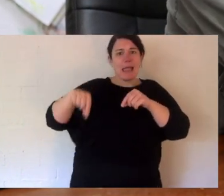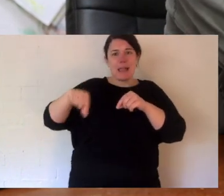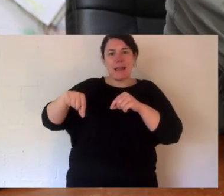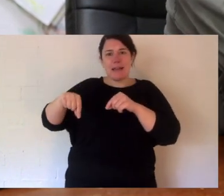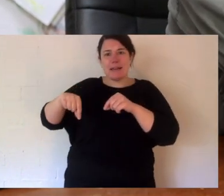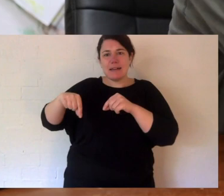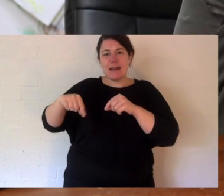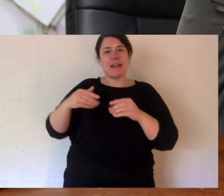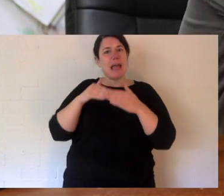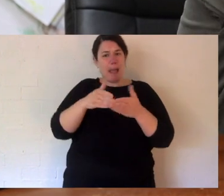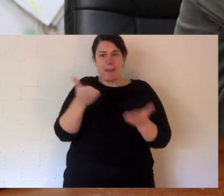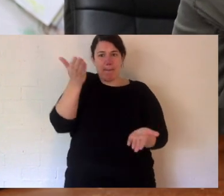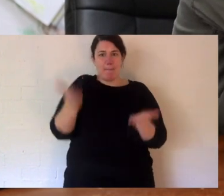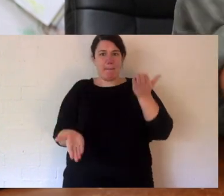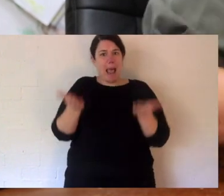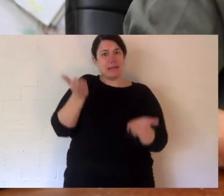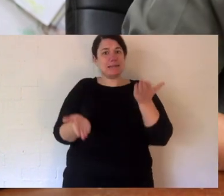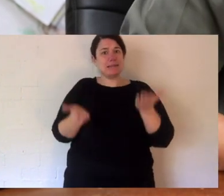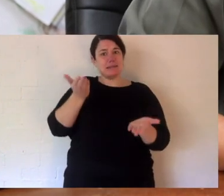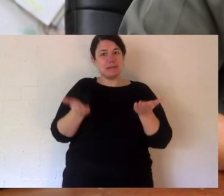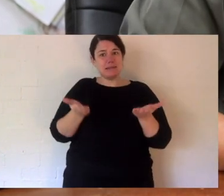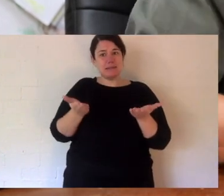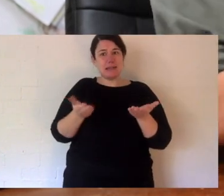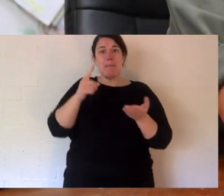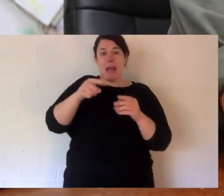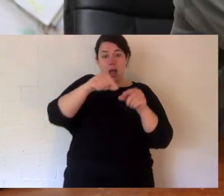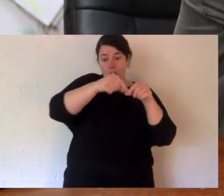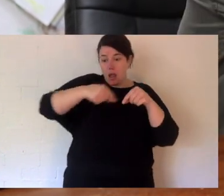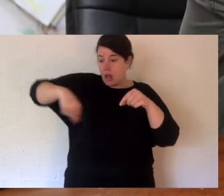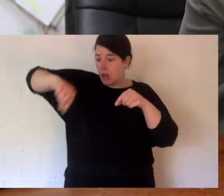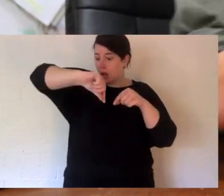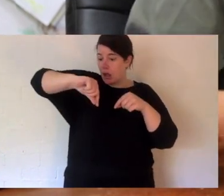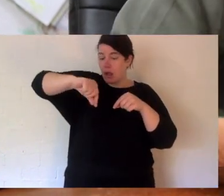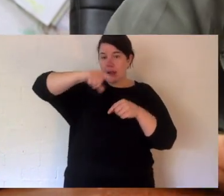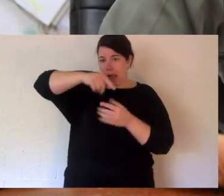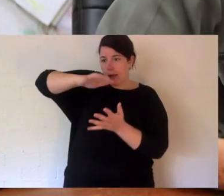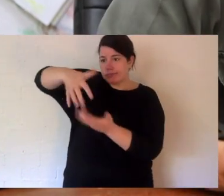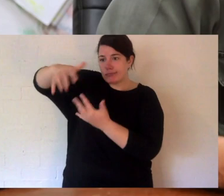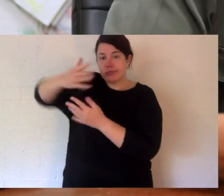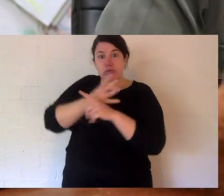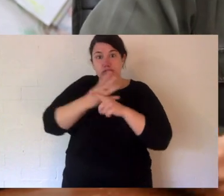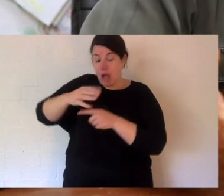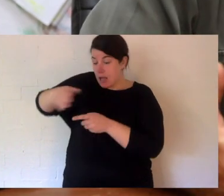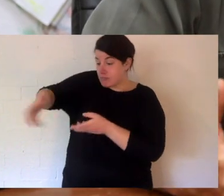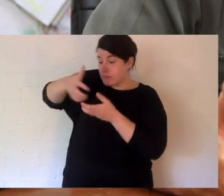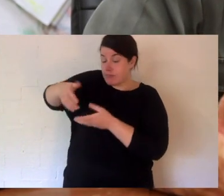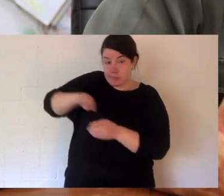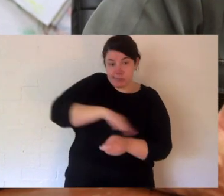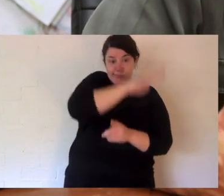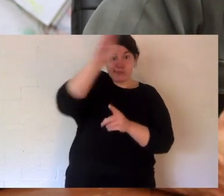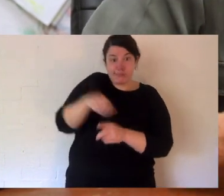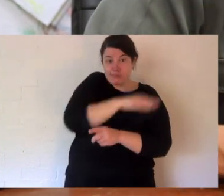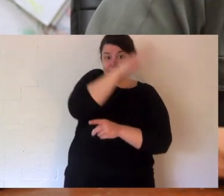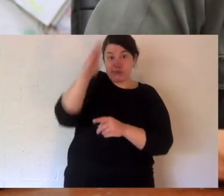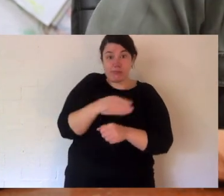They can't do a lot with it. It's for counterbalance. But like they're around my finger, she'll wrap up bits of grass, take it back and build a nest.